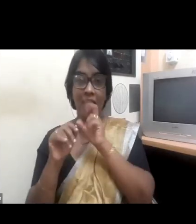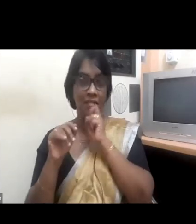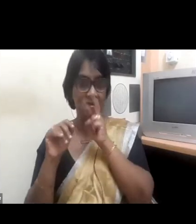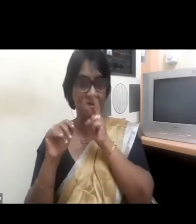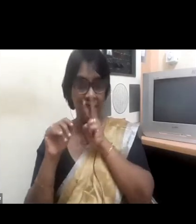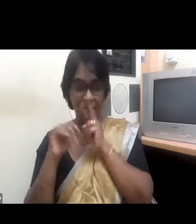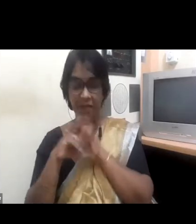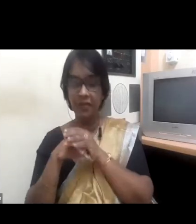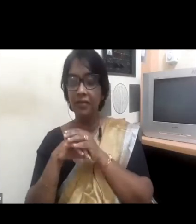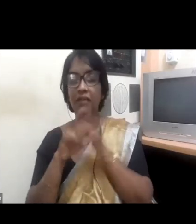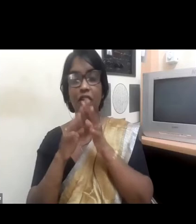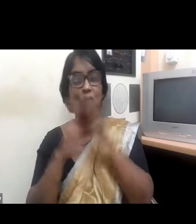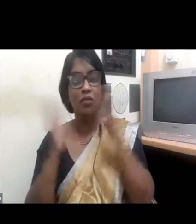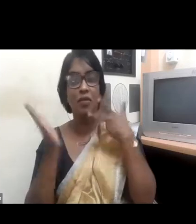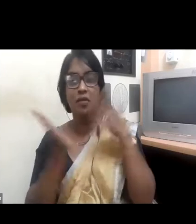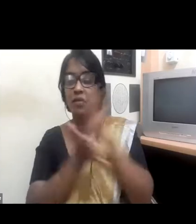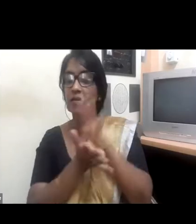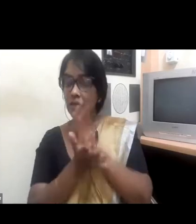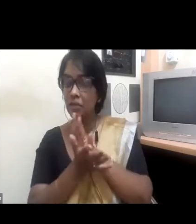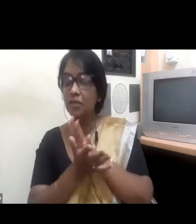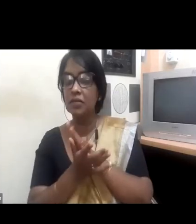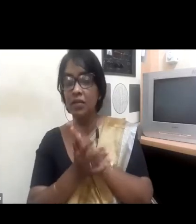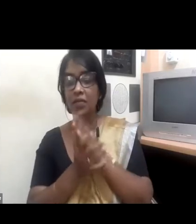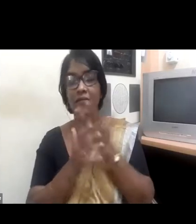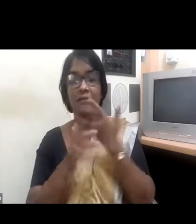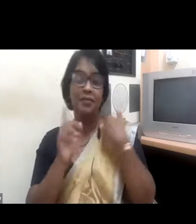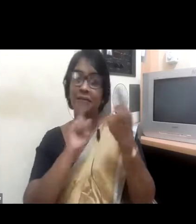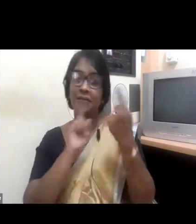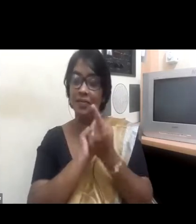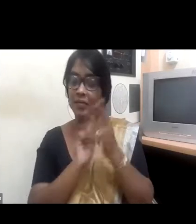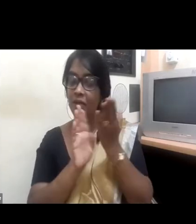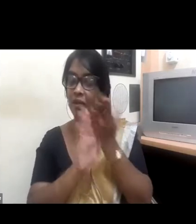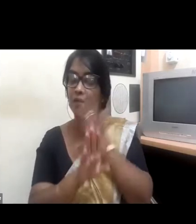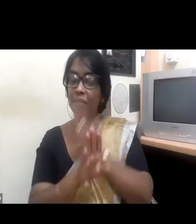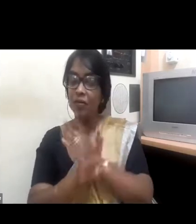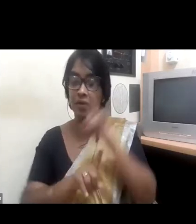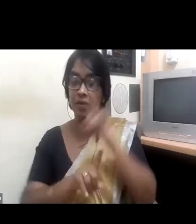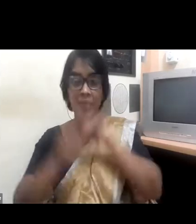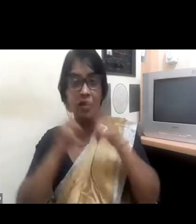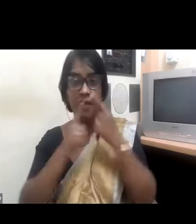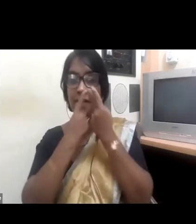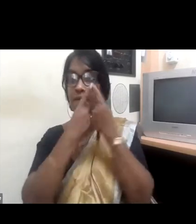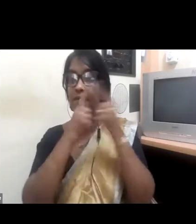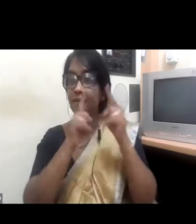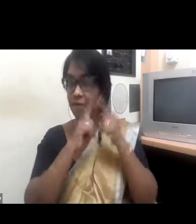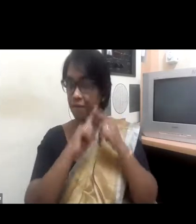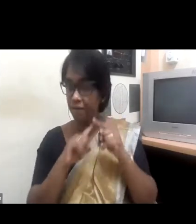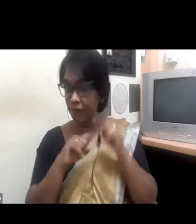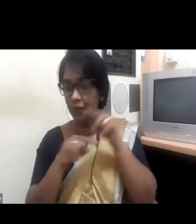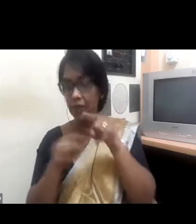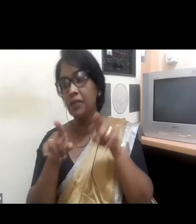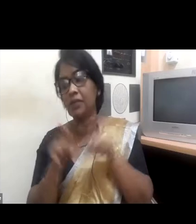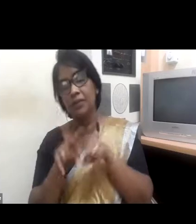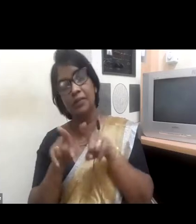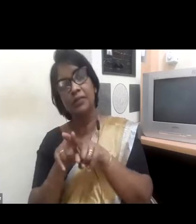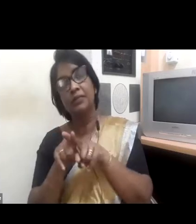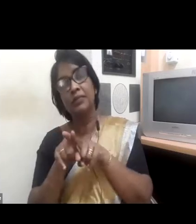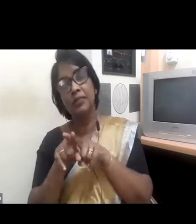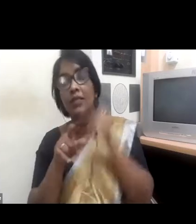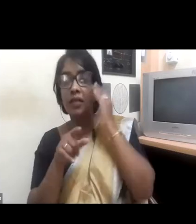As Sarah said, you know, diversity is not only a function of gender, but many other factors